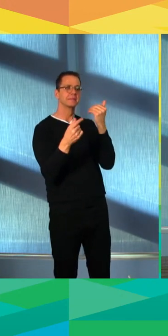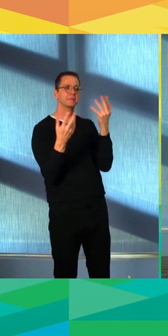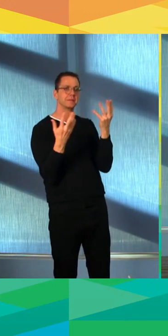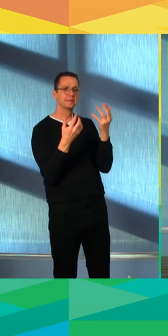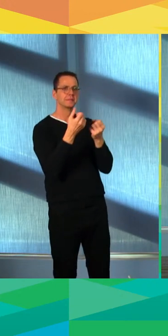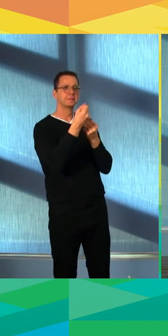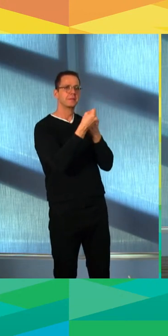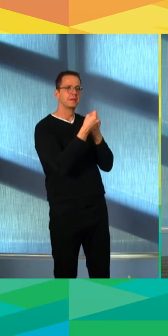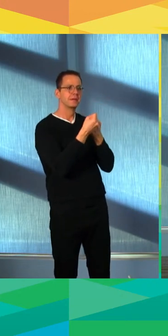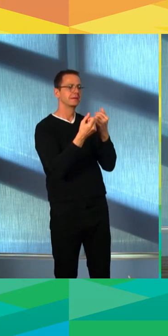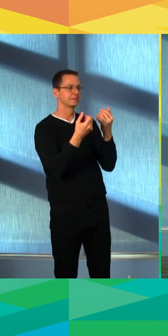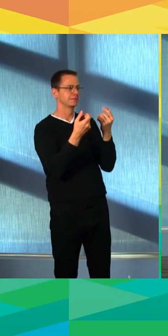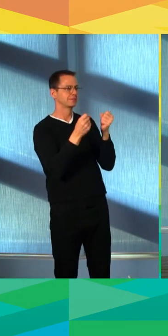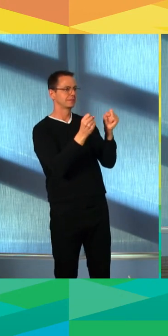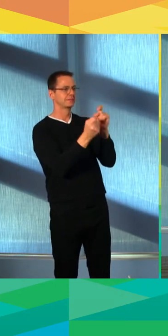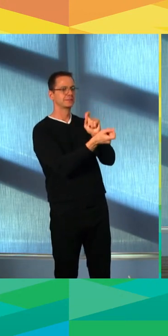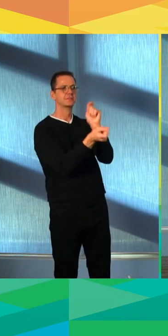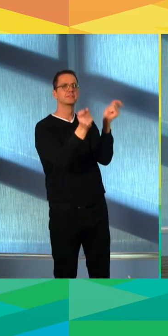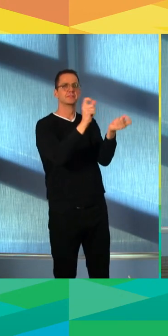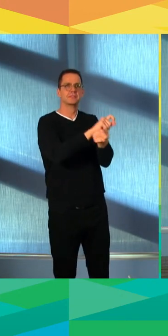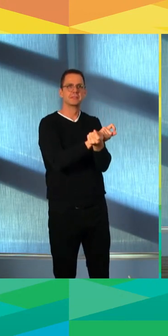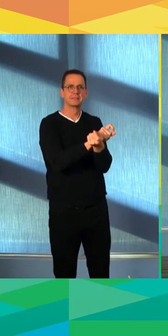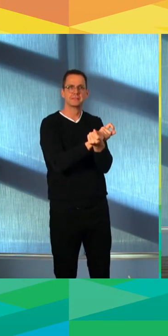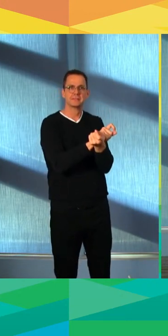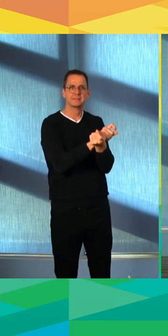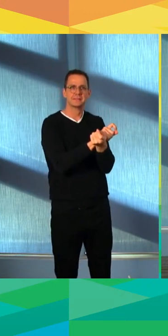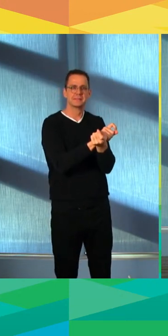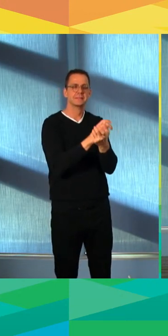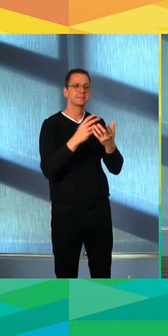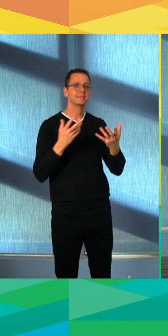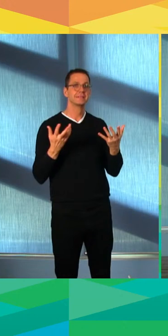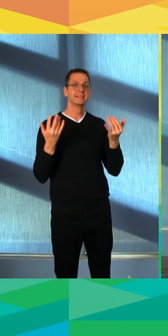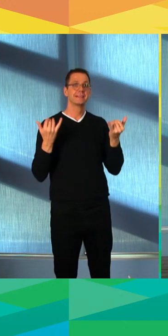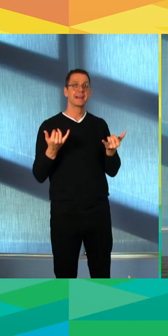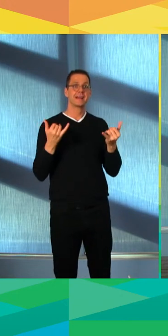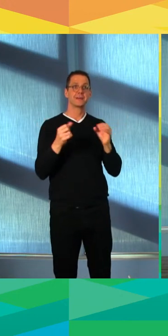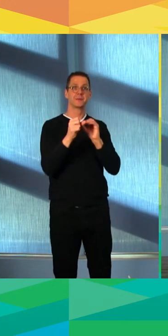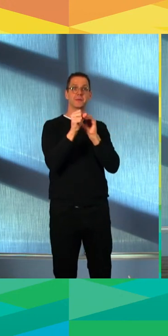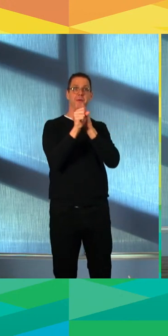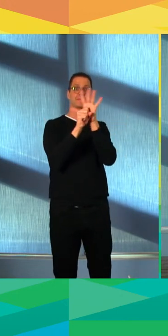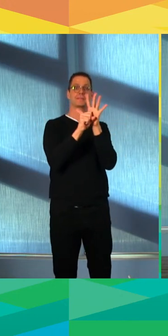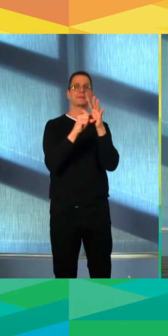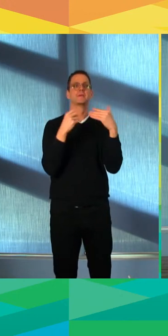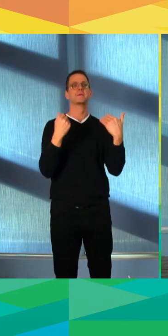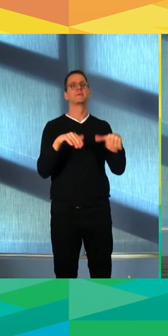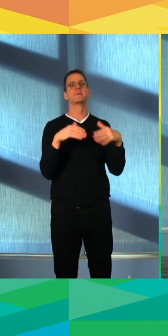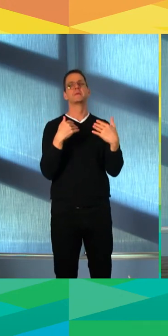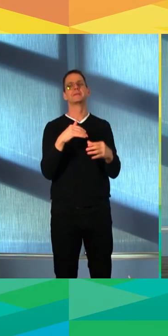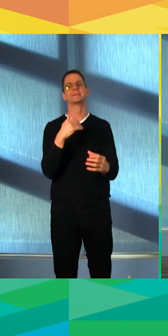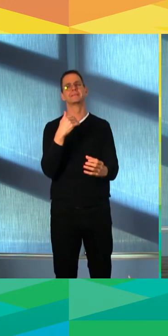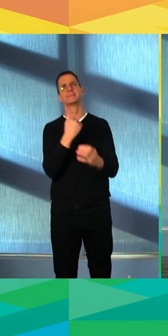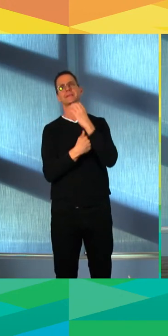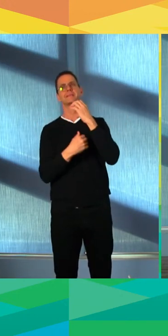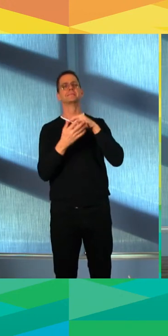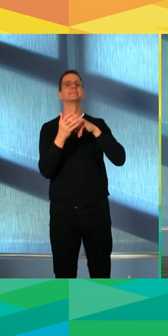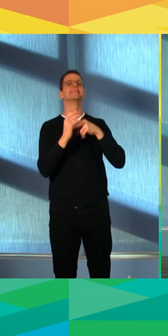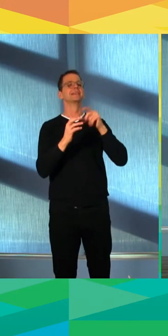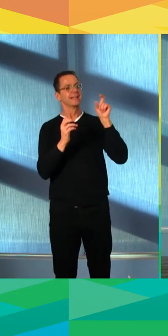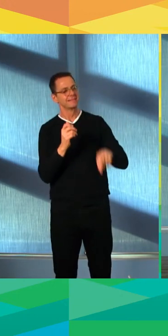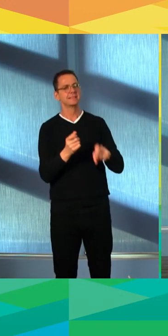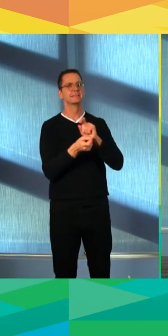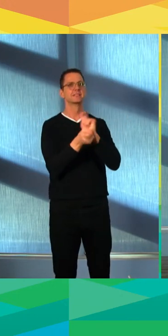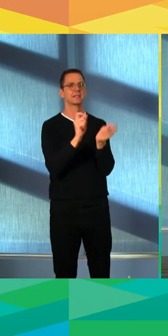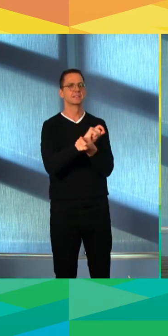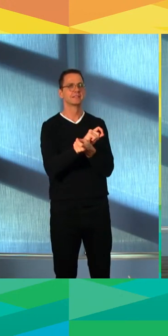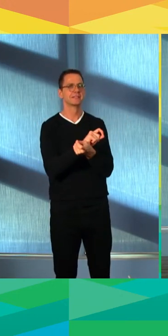again, the good news is COVID has forced us to do things differently than we have before, challenge our old assumptions, get creative and get